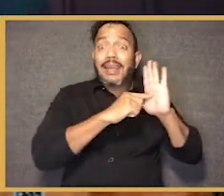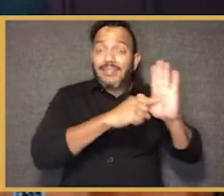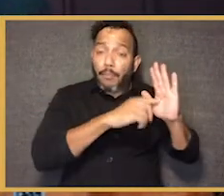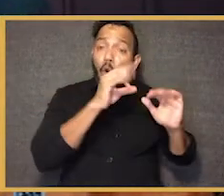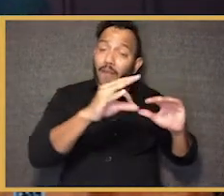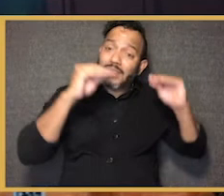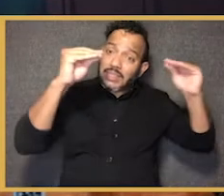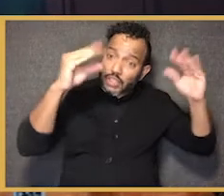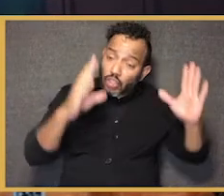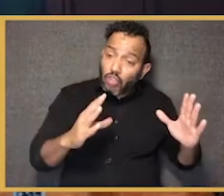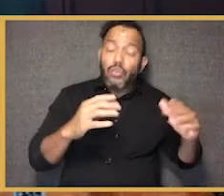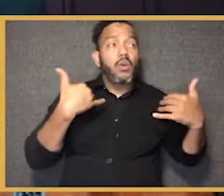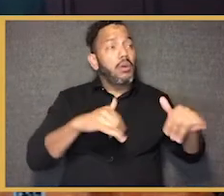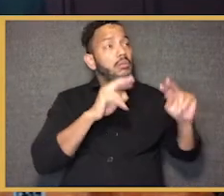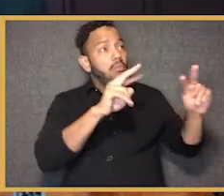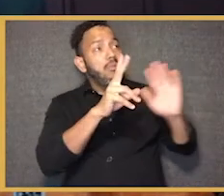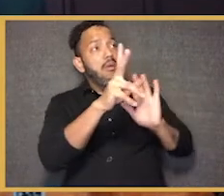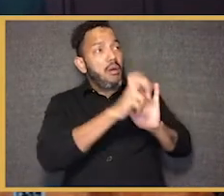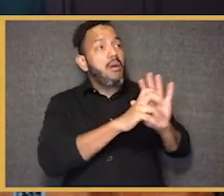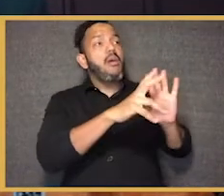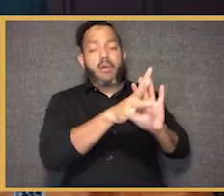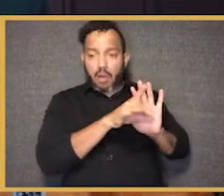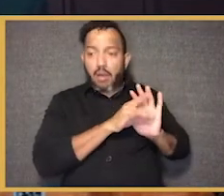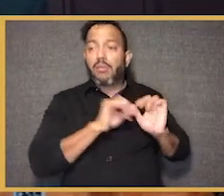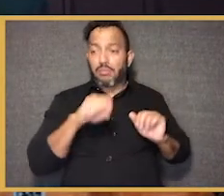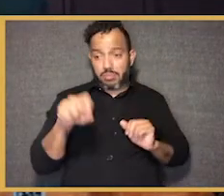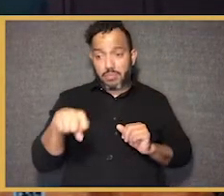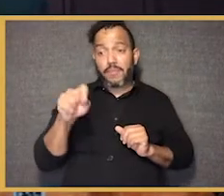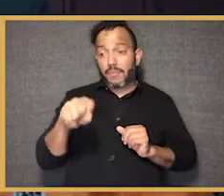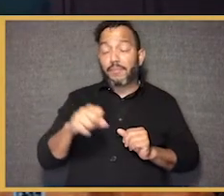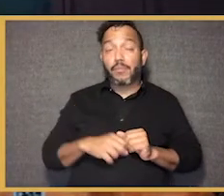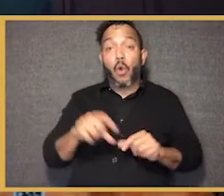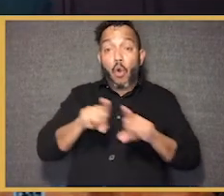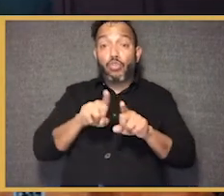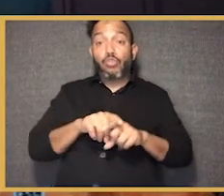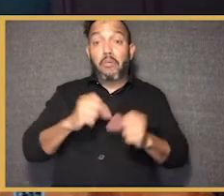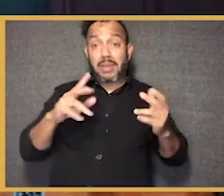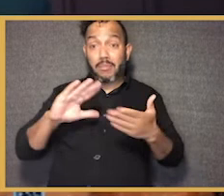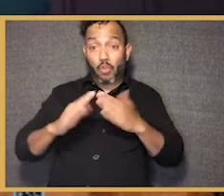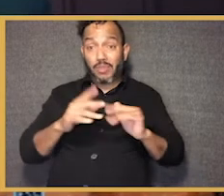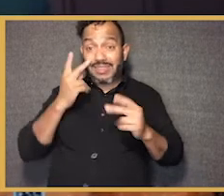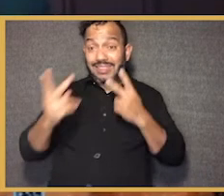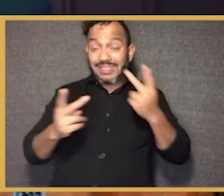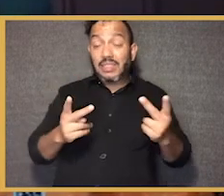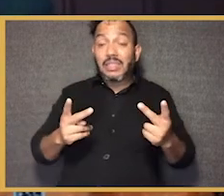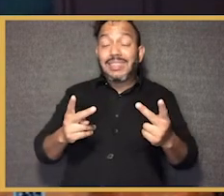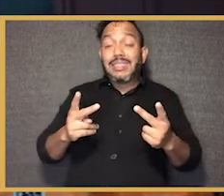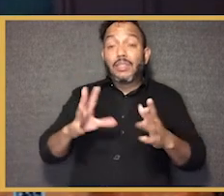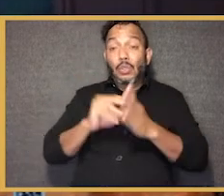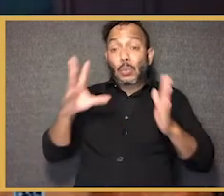classrooms and learned so much from that experience. In my doctoral program, it really was a community of folks who were principals,